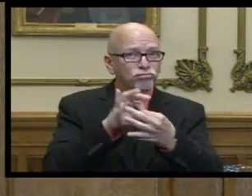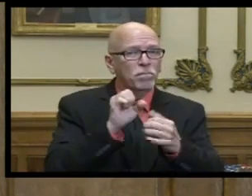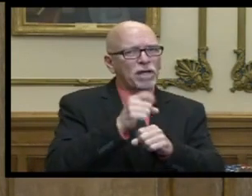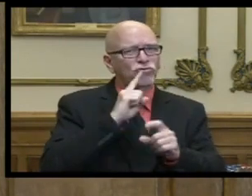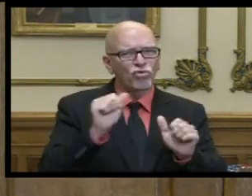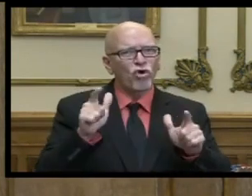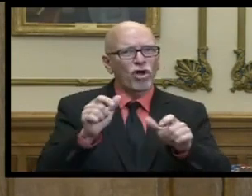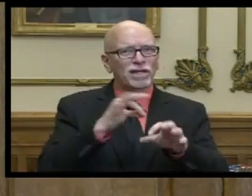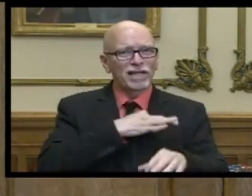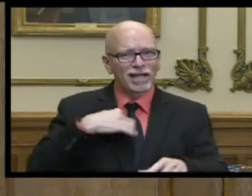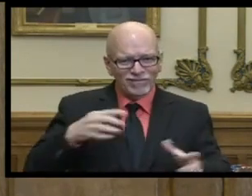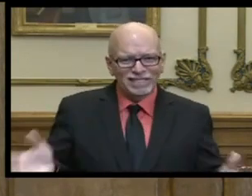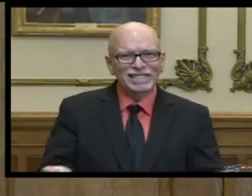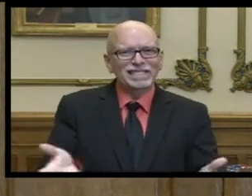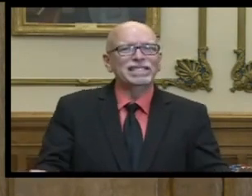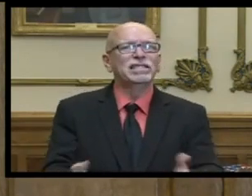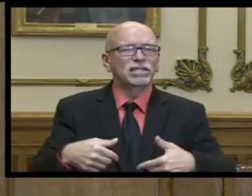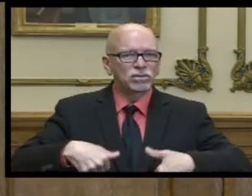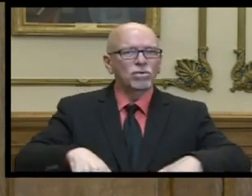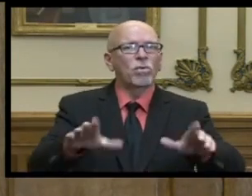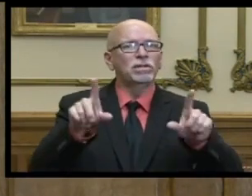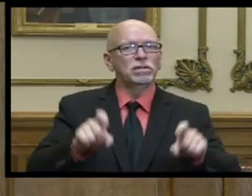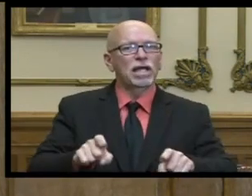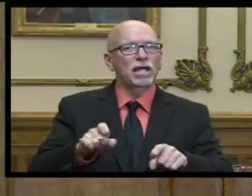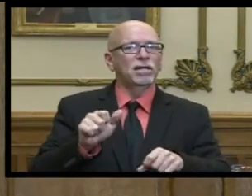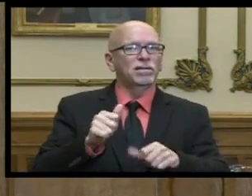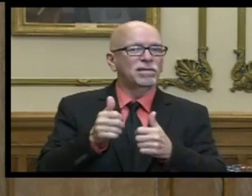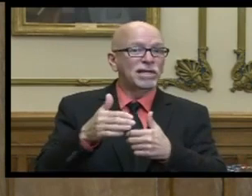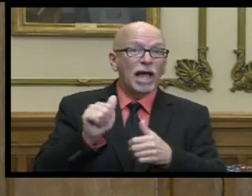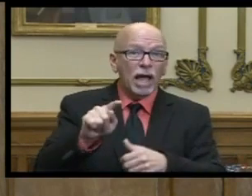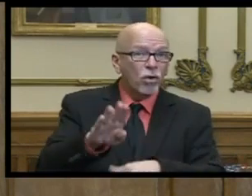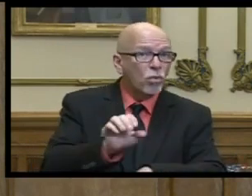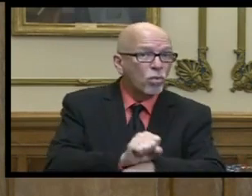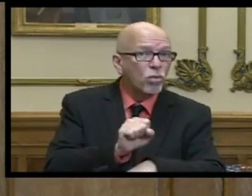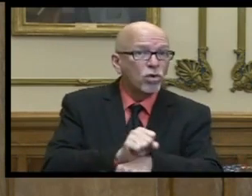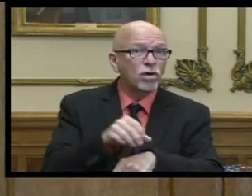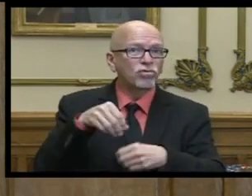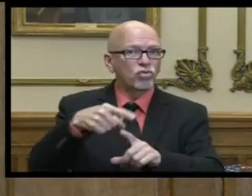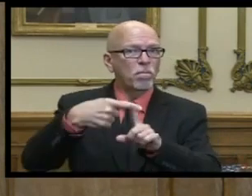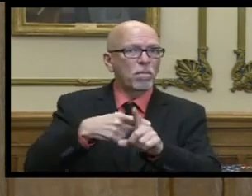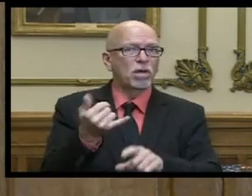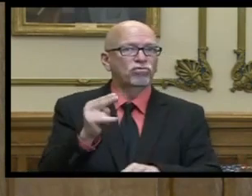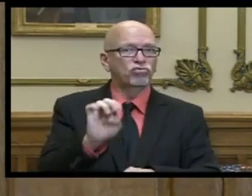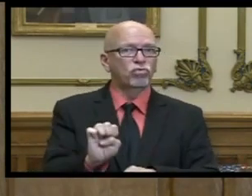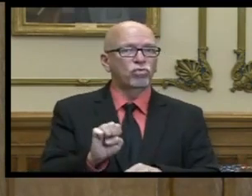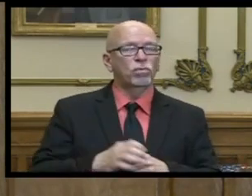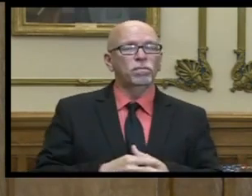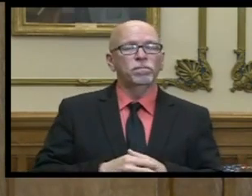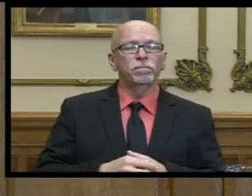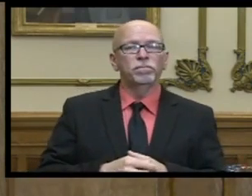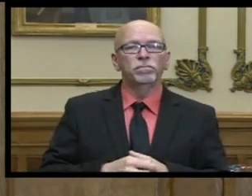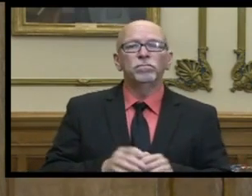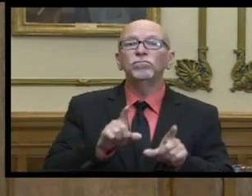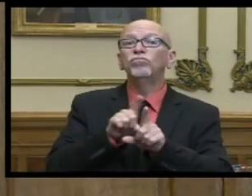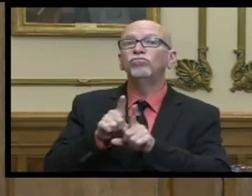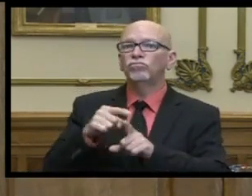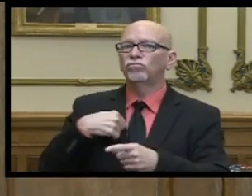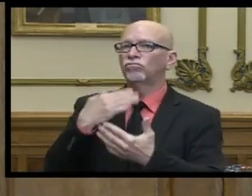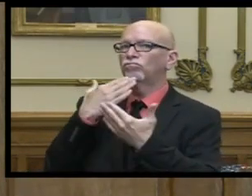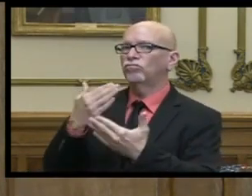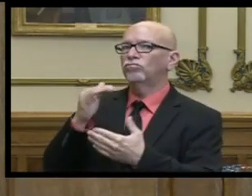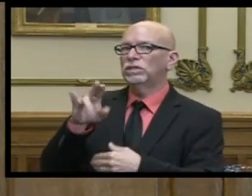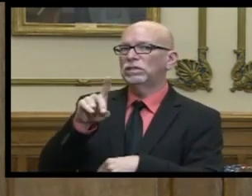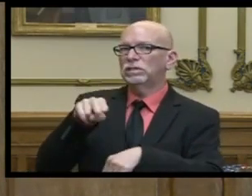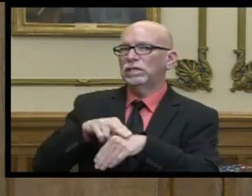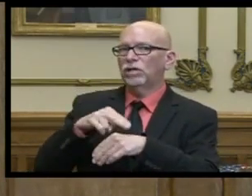that all staff have the ability to get tested at their place of employment through the month of june i'm also grateful to the indiana